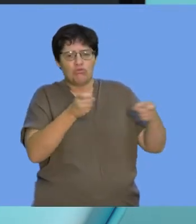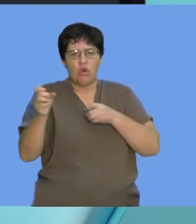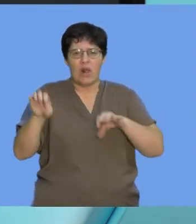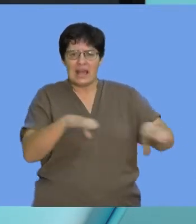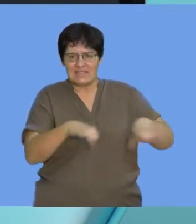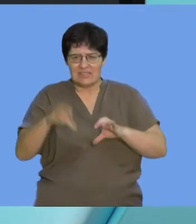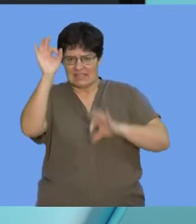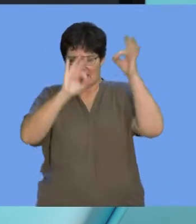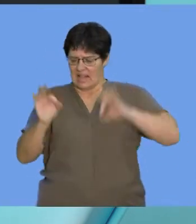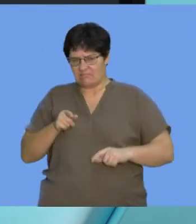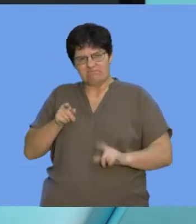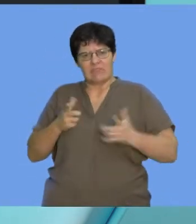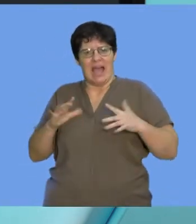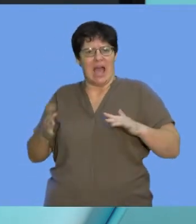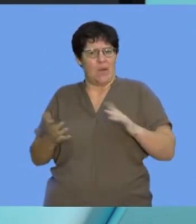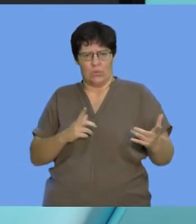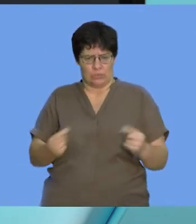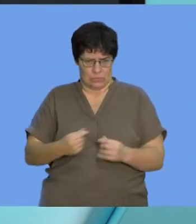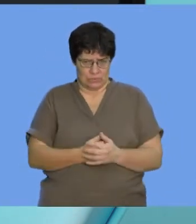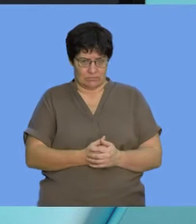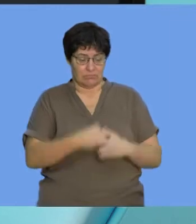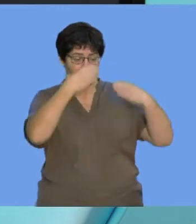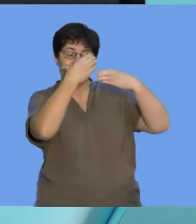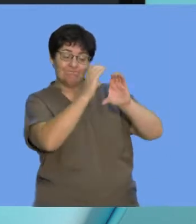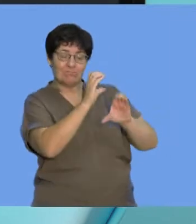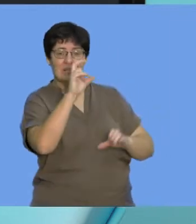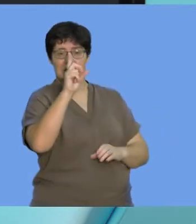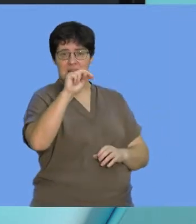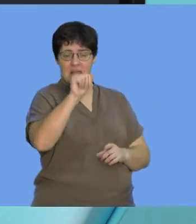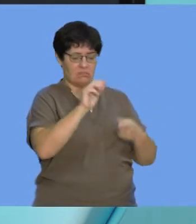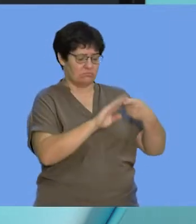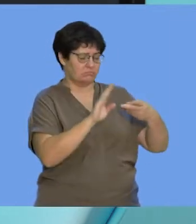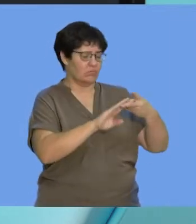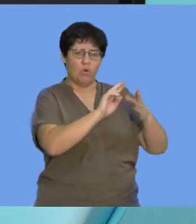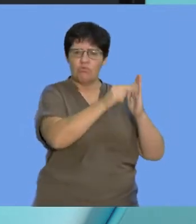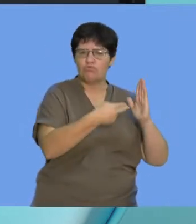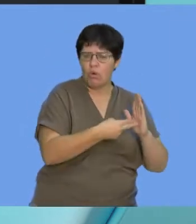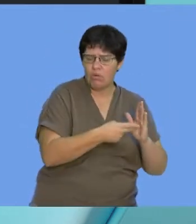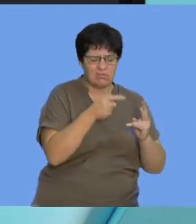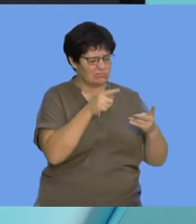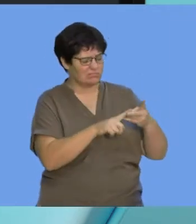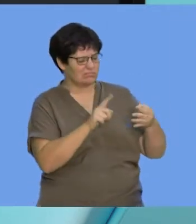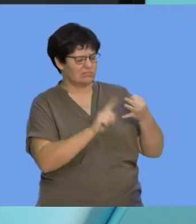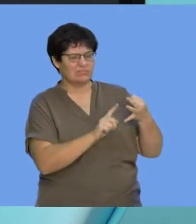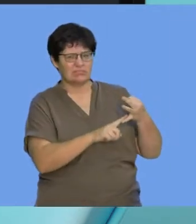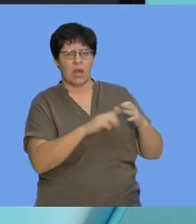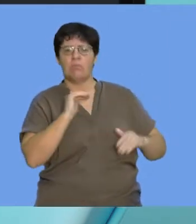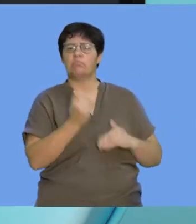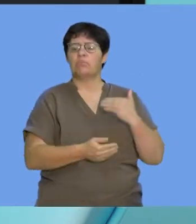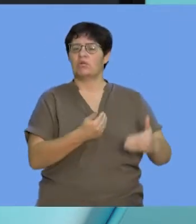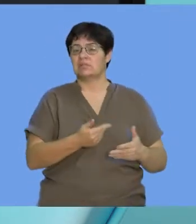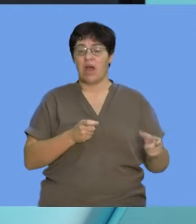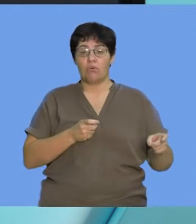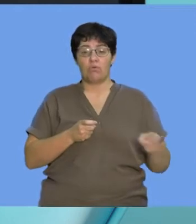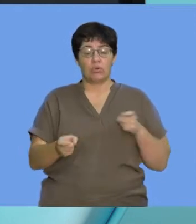Today, we're going to focus on DNA. We're going to look at its role and we're going to spend some time trying to understand how this process of